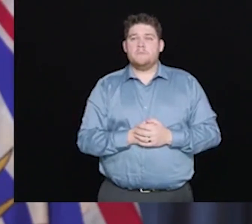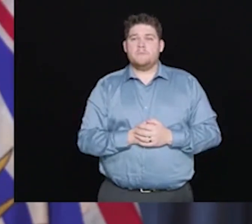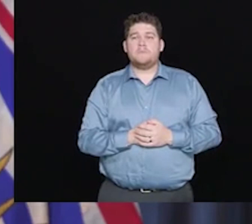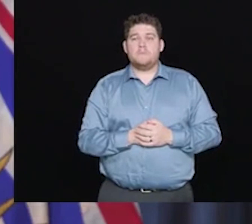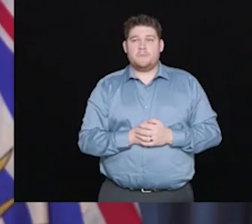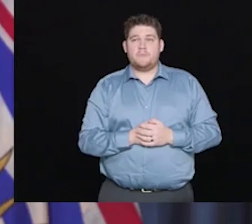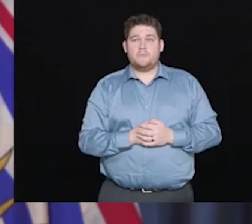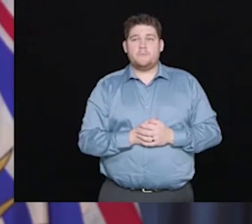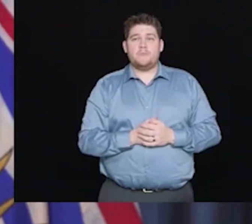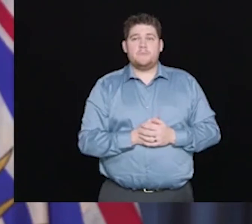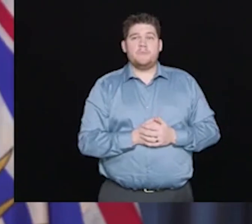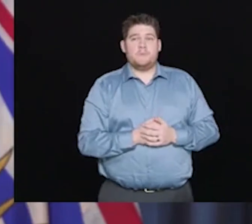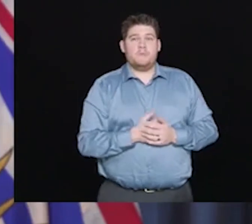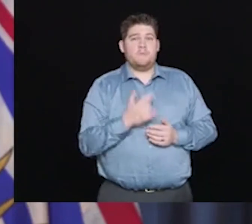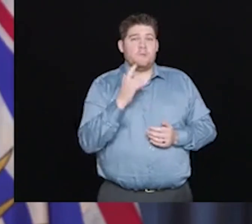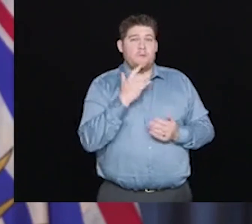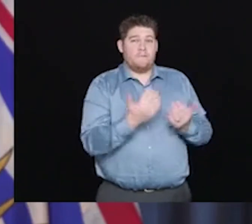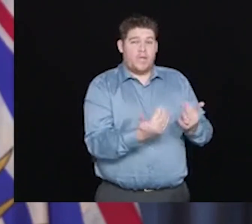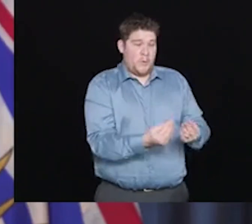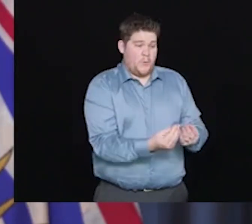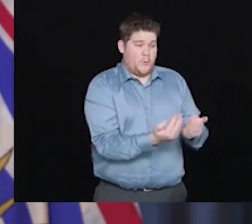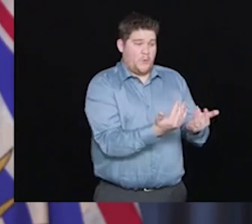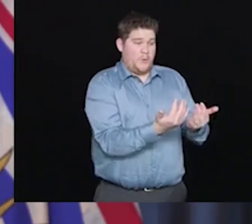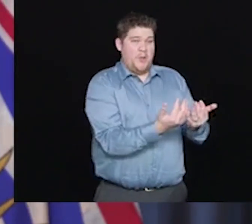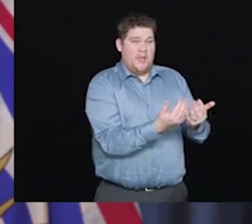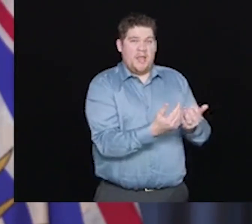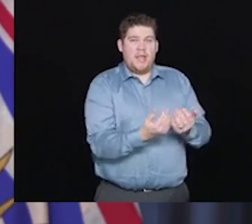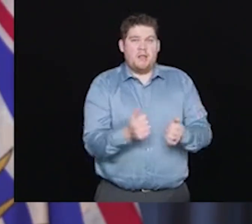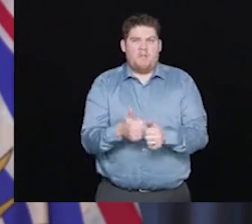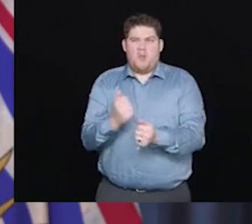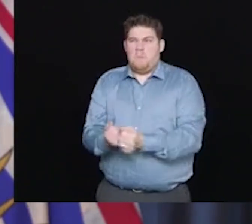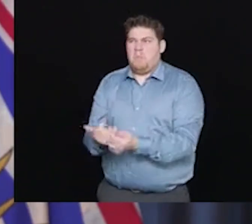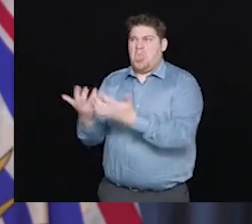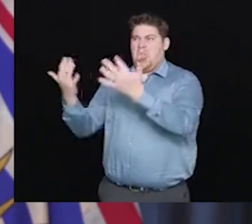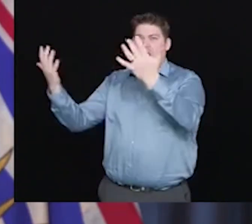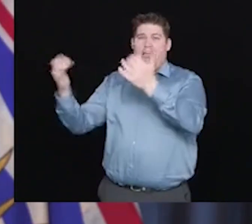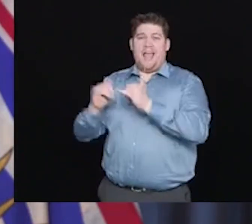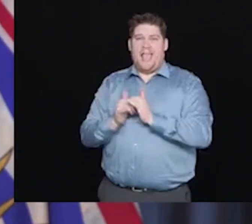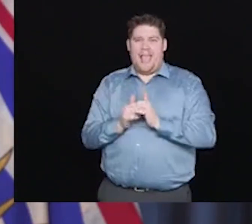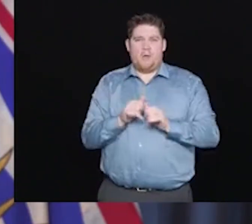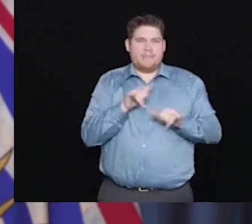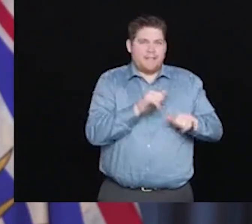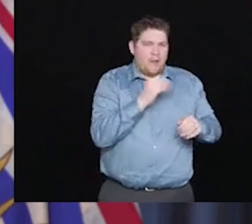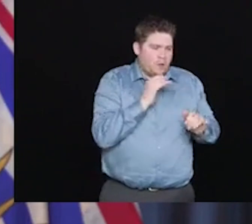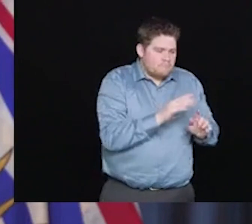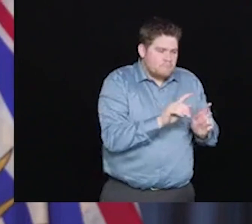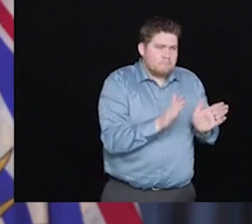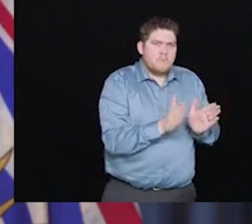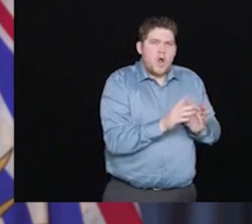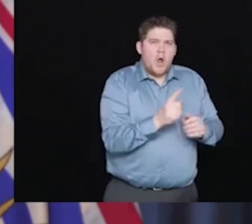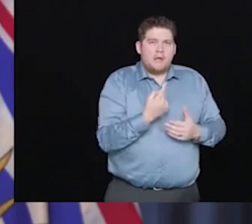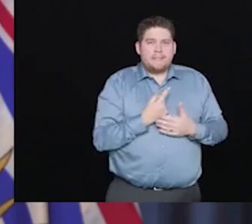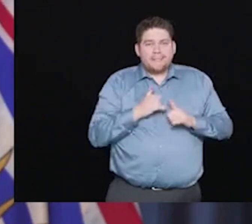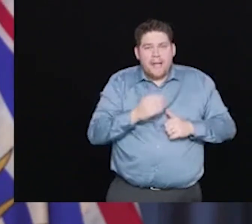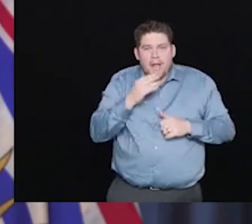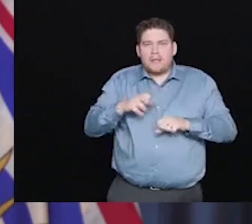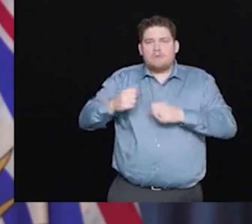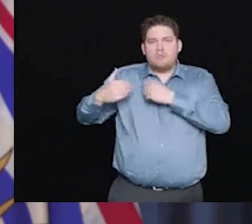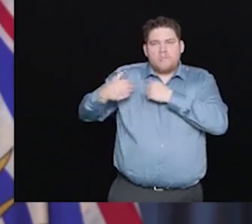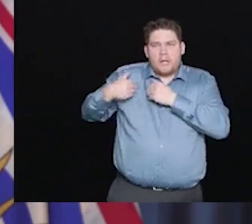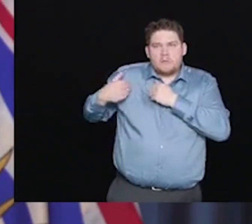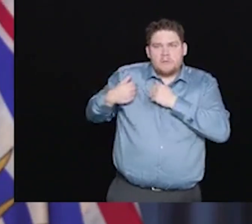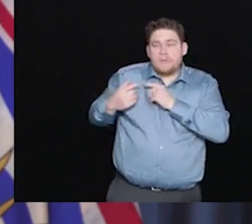We're able to do that better. And we can try and control this in a way that is going to manage our ability to